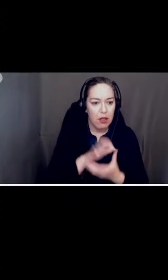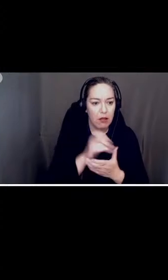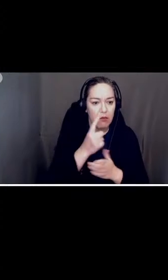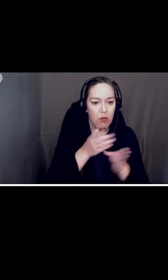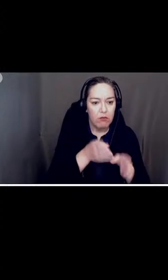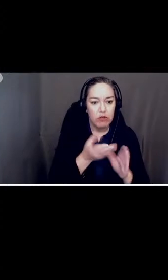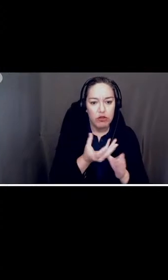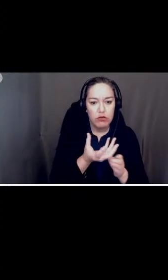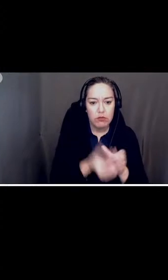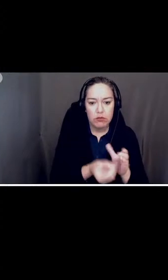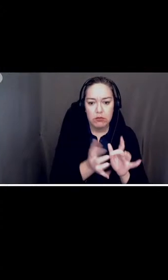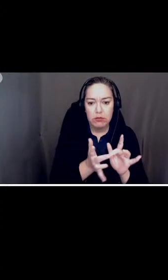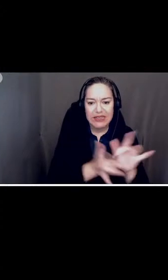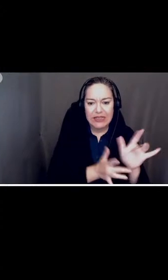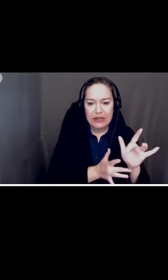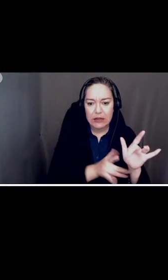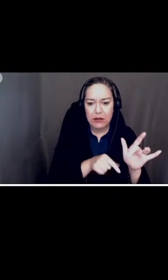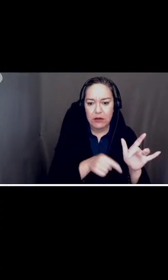Murphy, can you hear us?